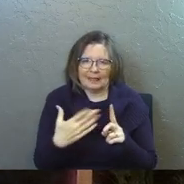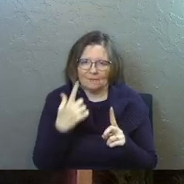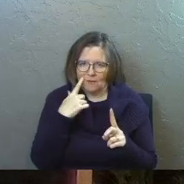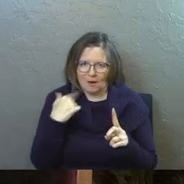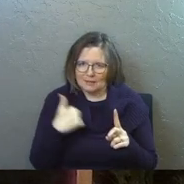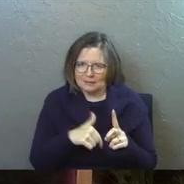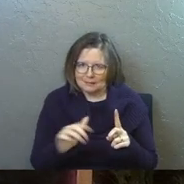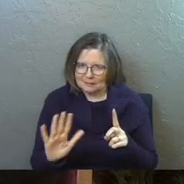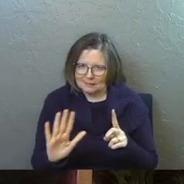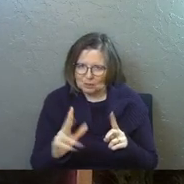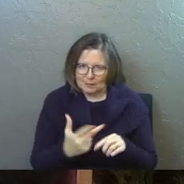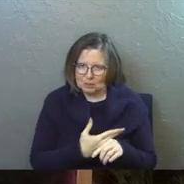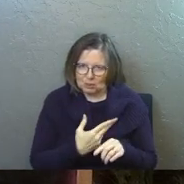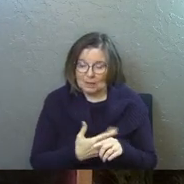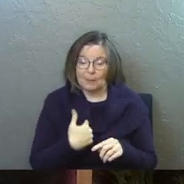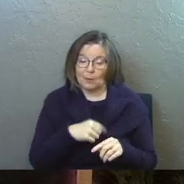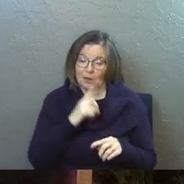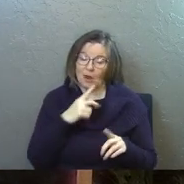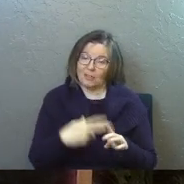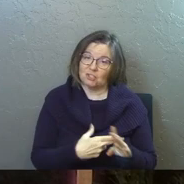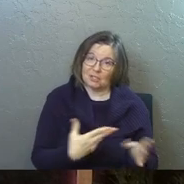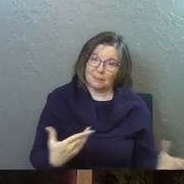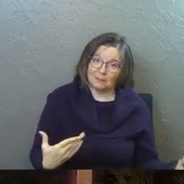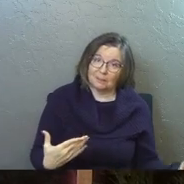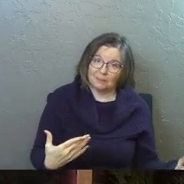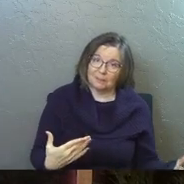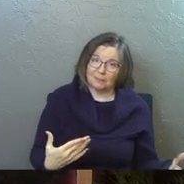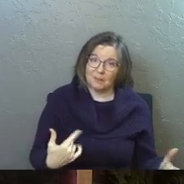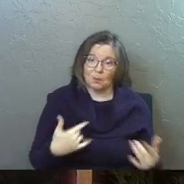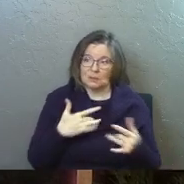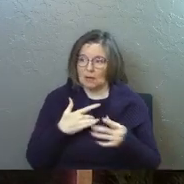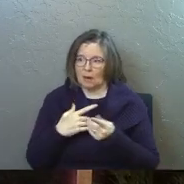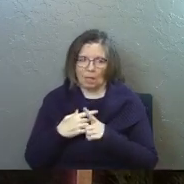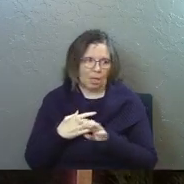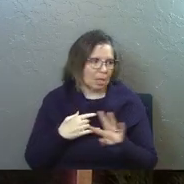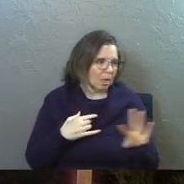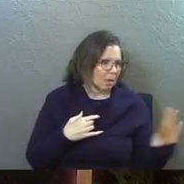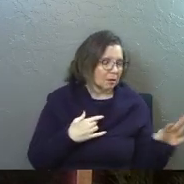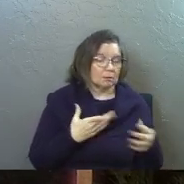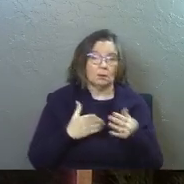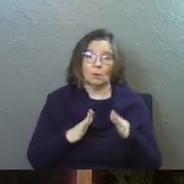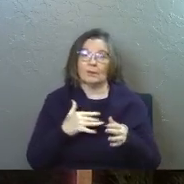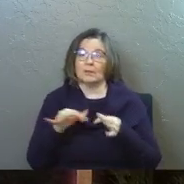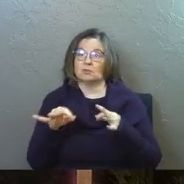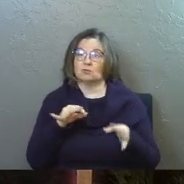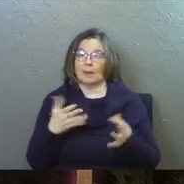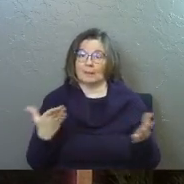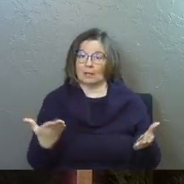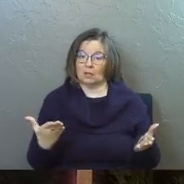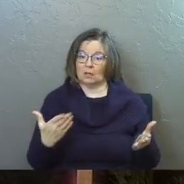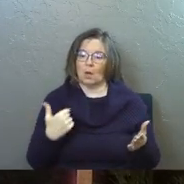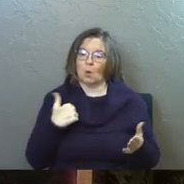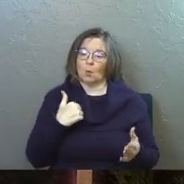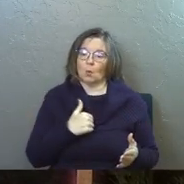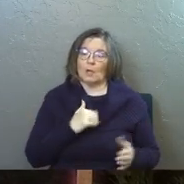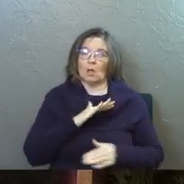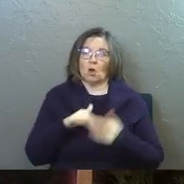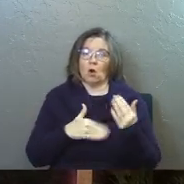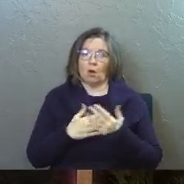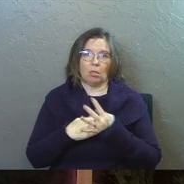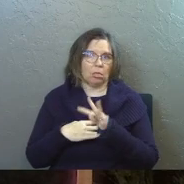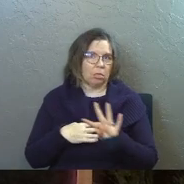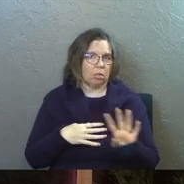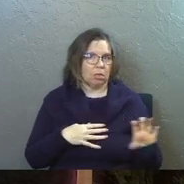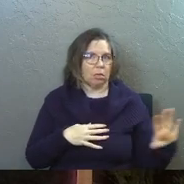for us. Um, we're the sheep and, and, and the way that it describes it here is we've all